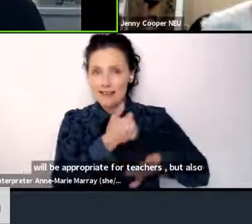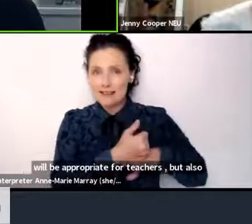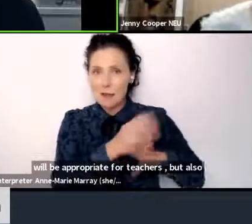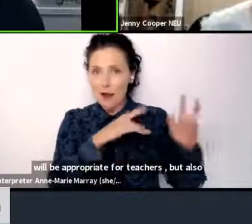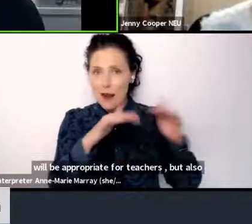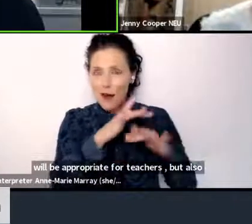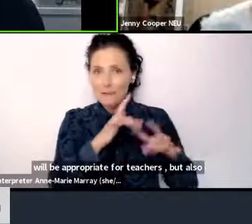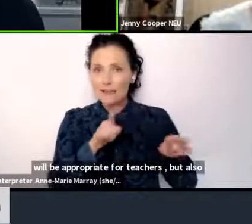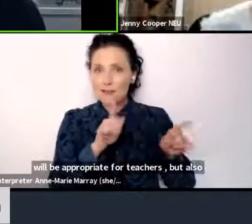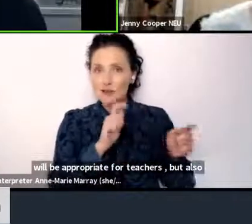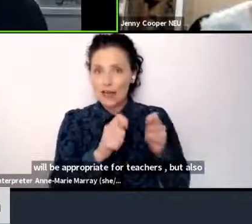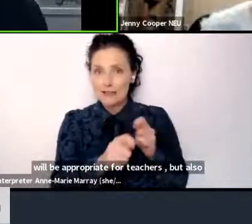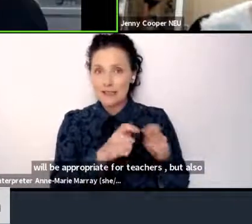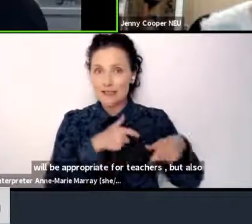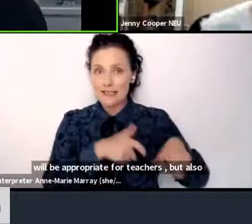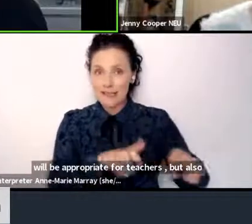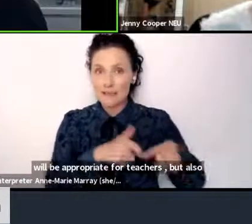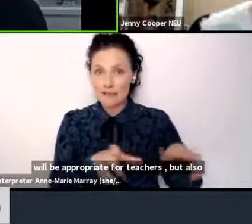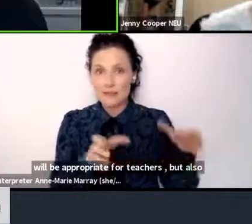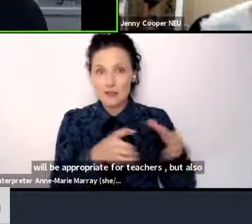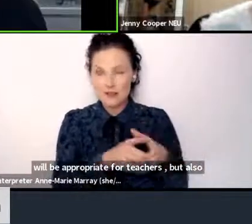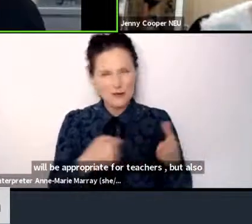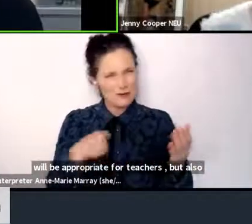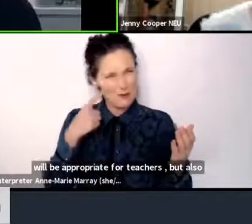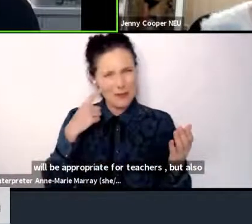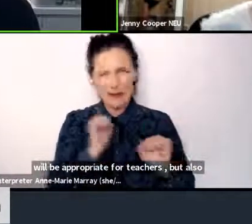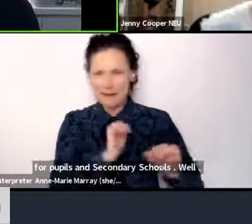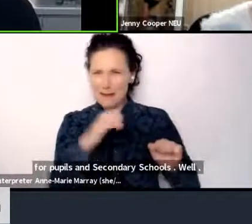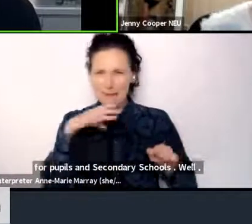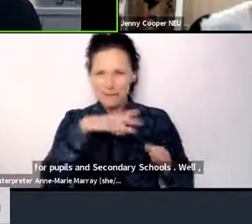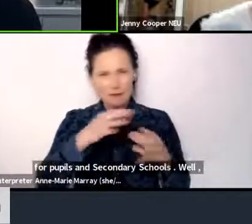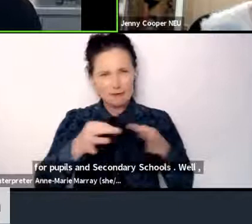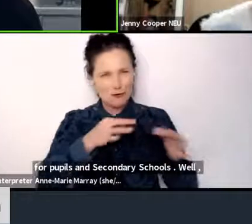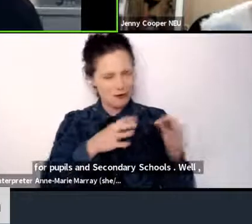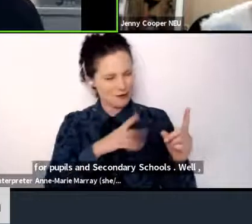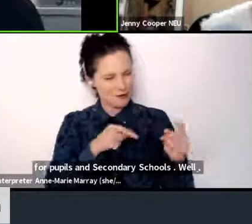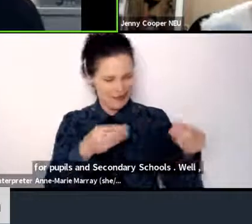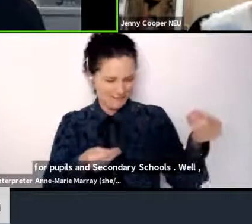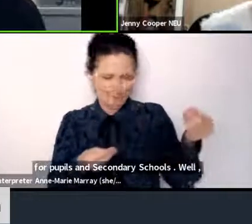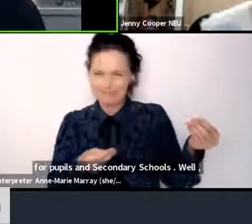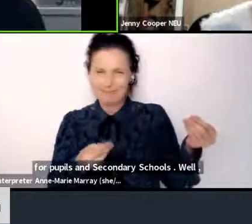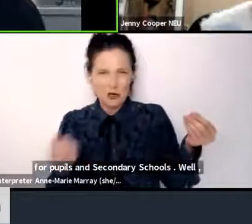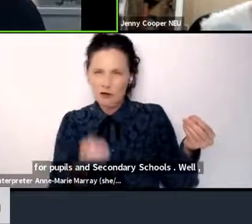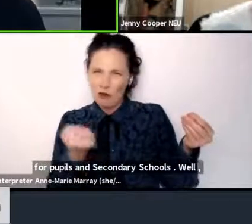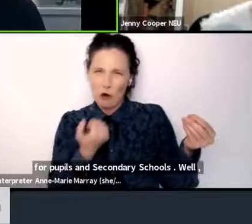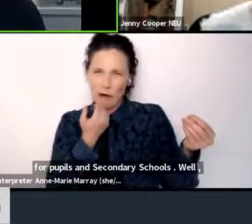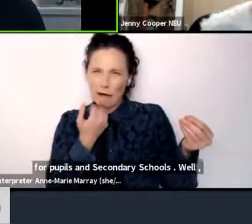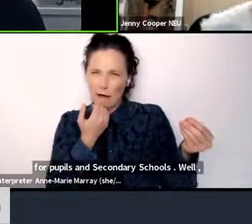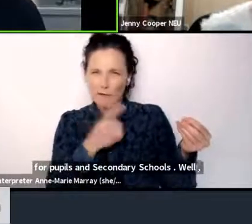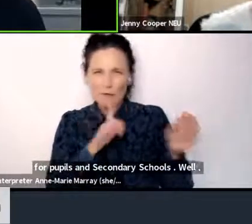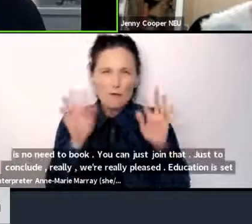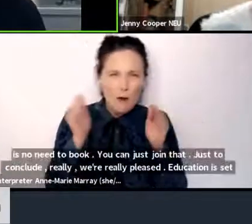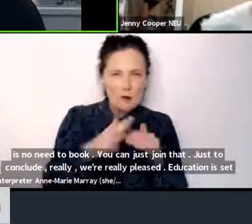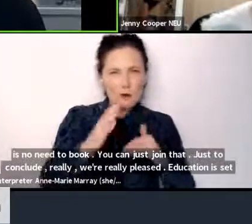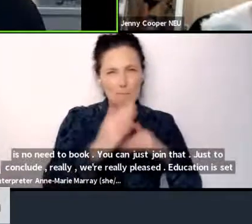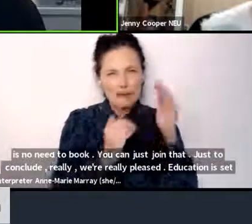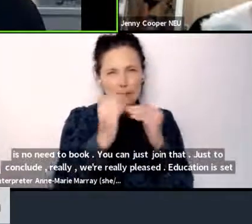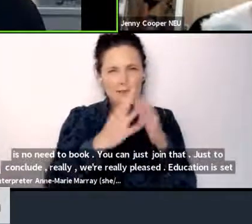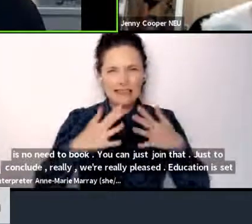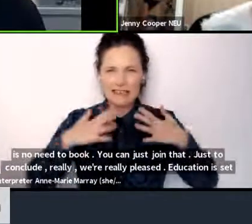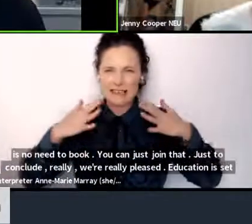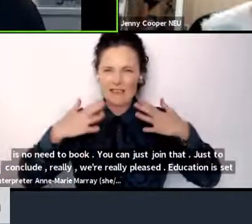that their draft strategy won't be as ambitious as we all want it to be. We'll focus on buildings and physical